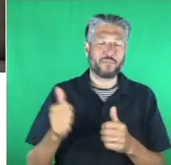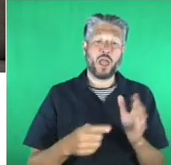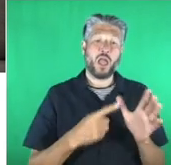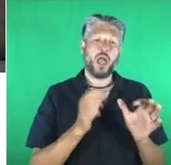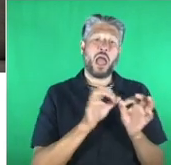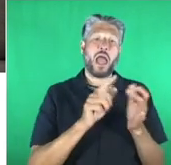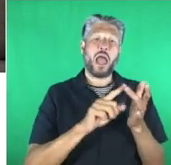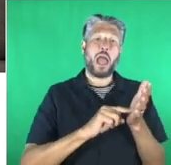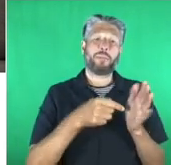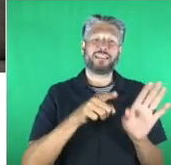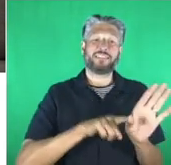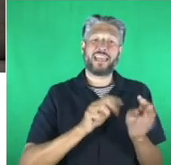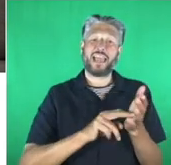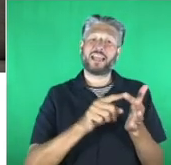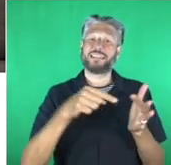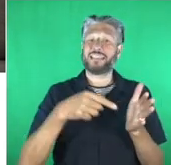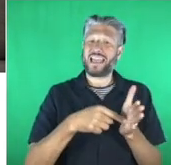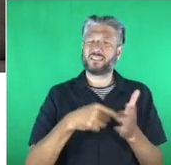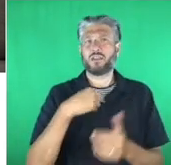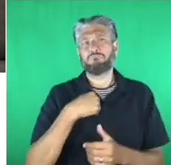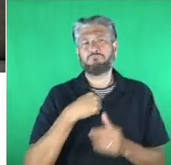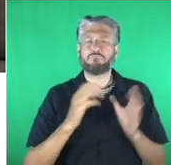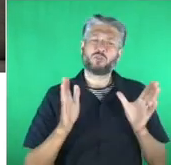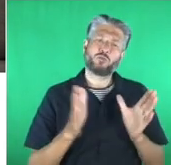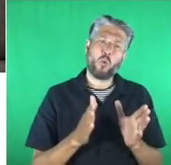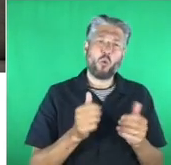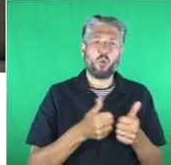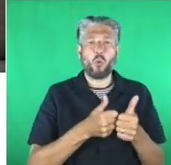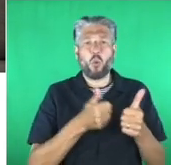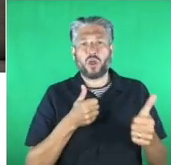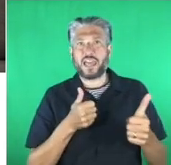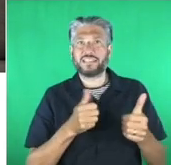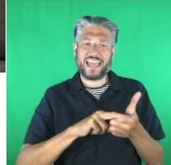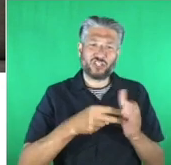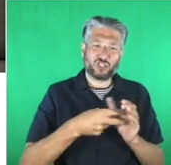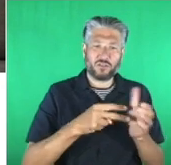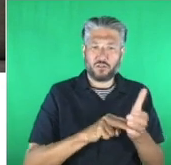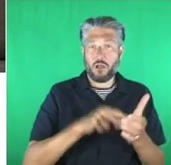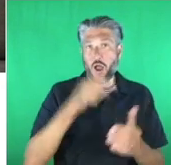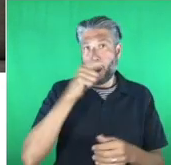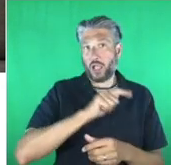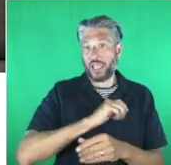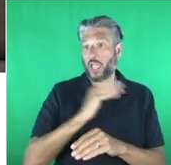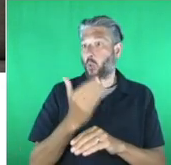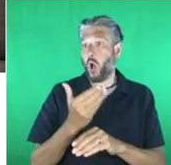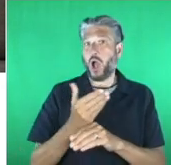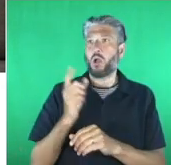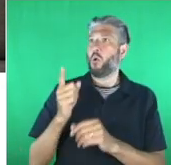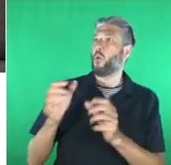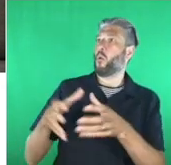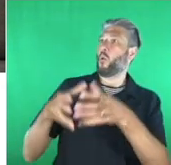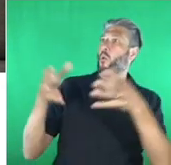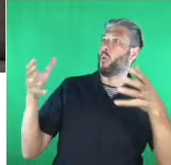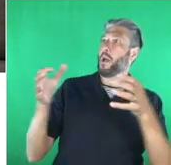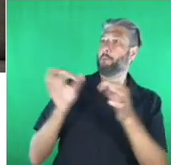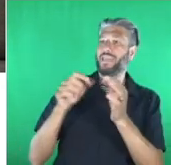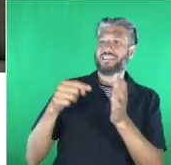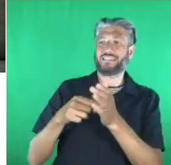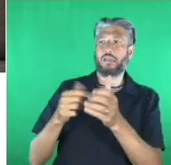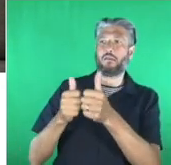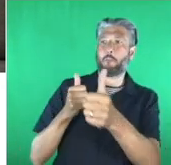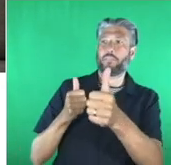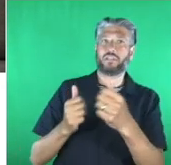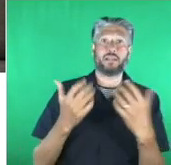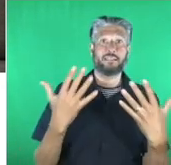we're a relatively small organization but we've been lucky to be working with an organization the size of bt for all of those 10 years they've been a great